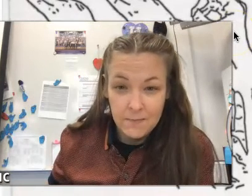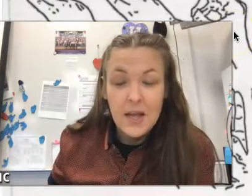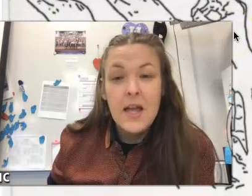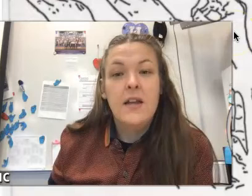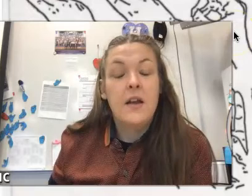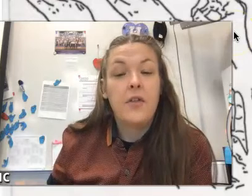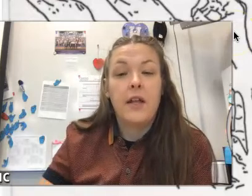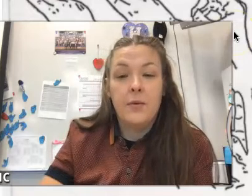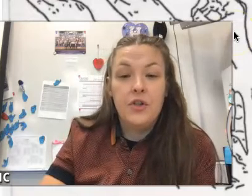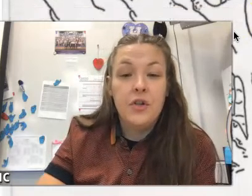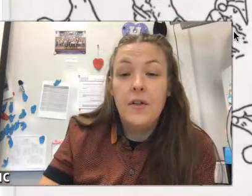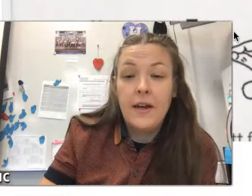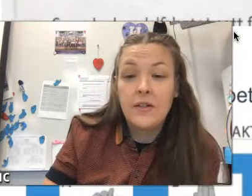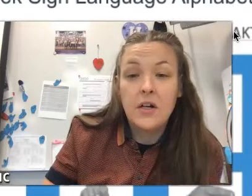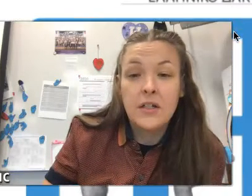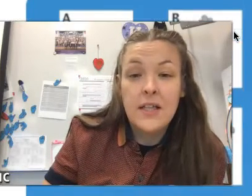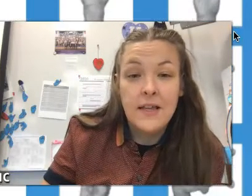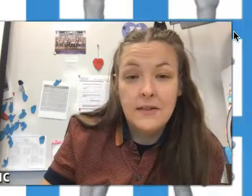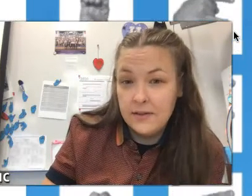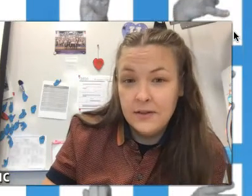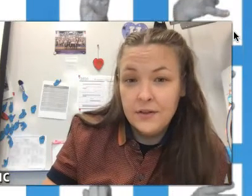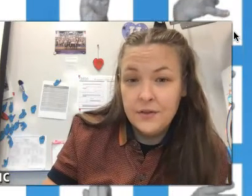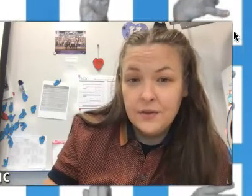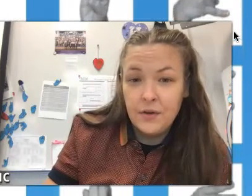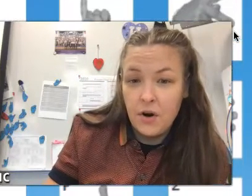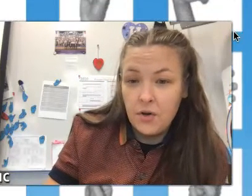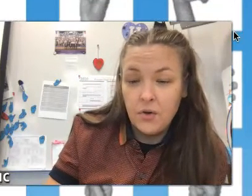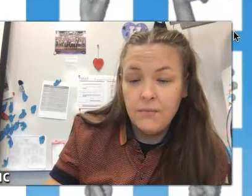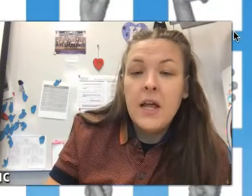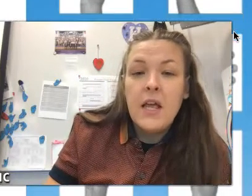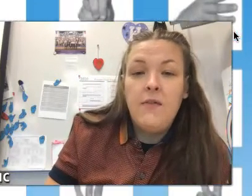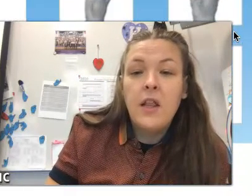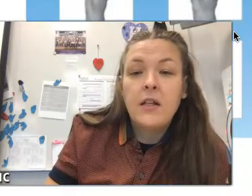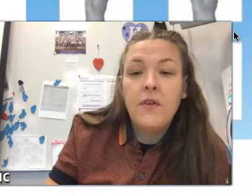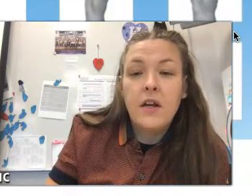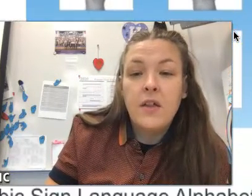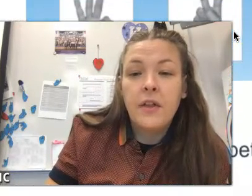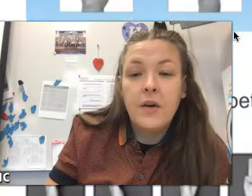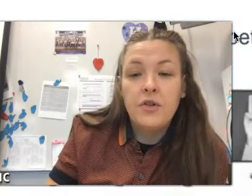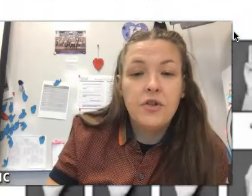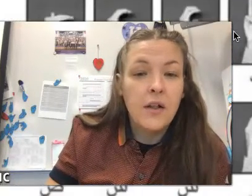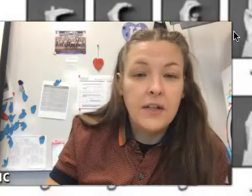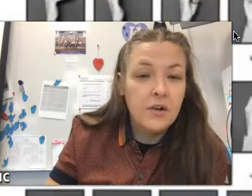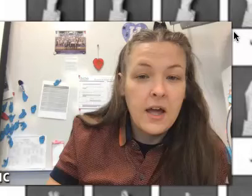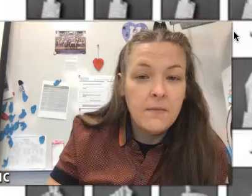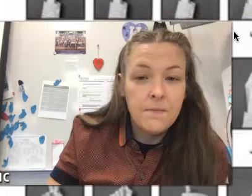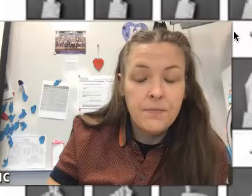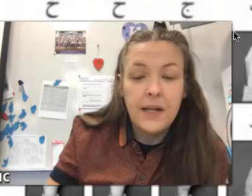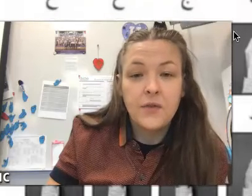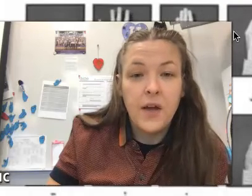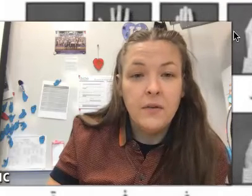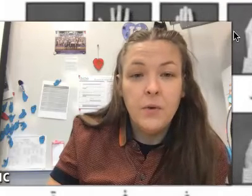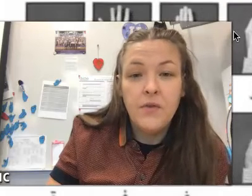last name and last language that is on this article. If you'd like to find another language on the internet,